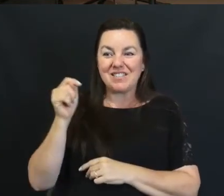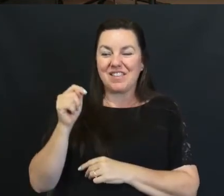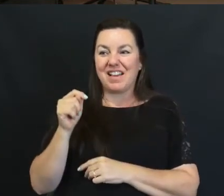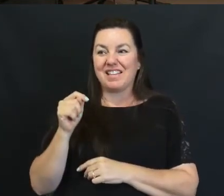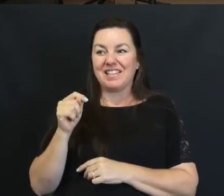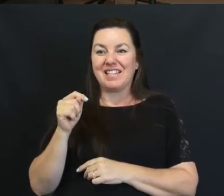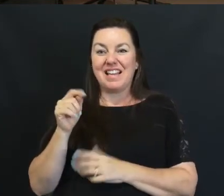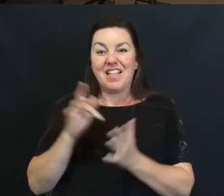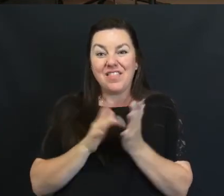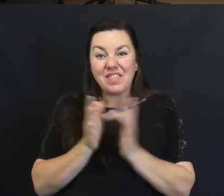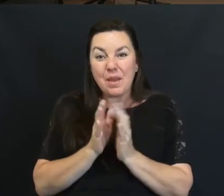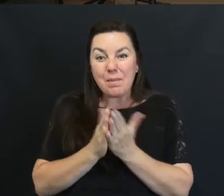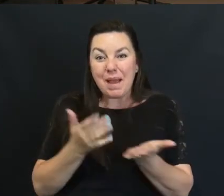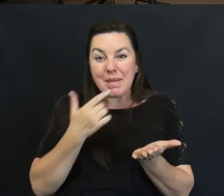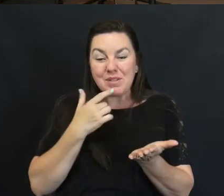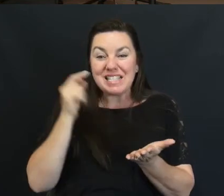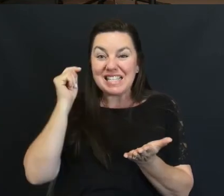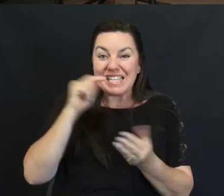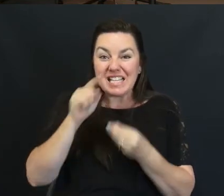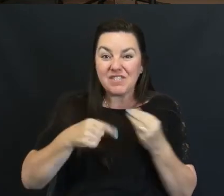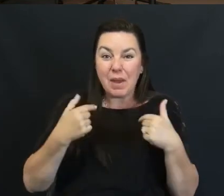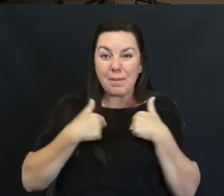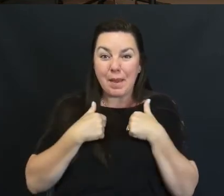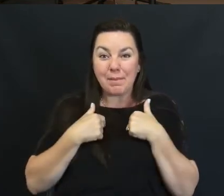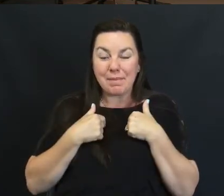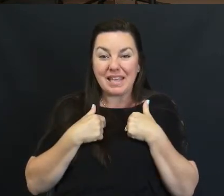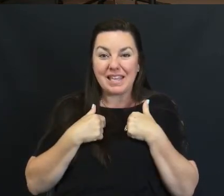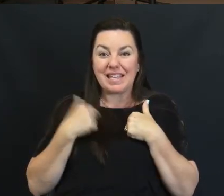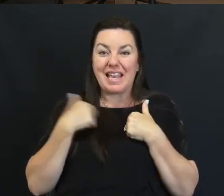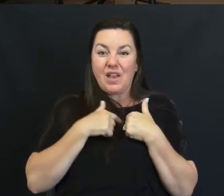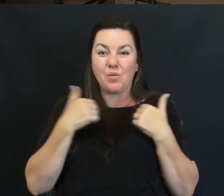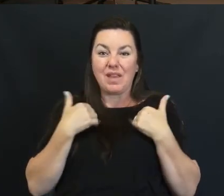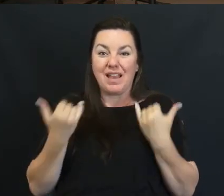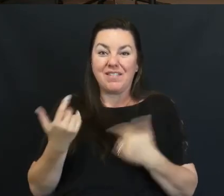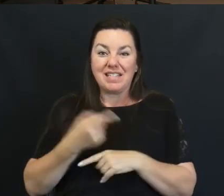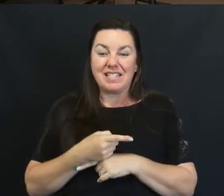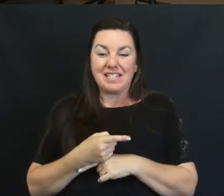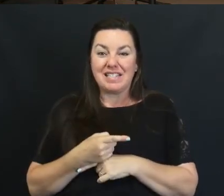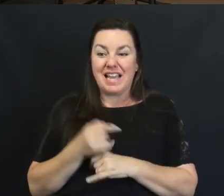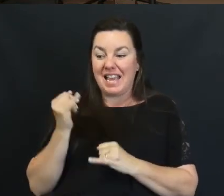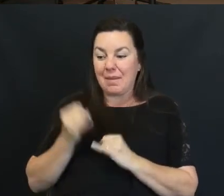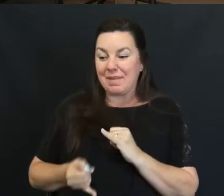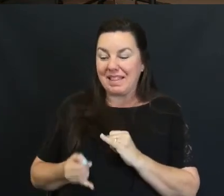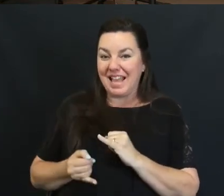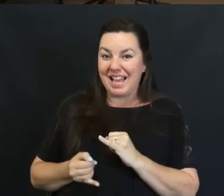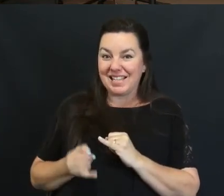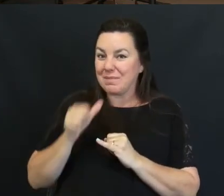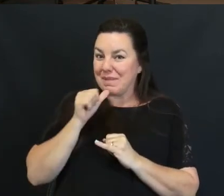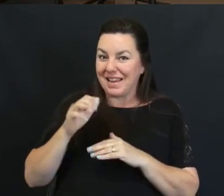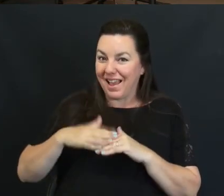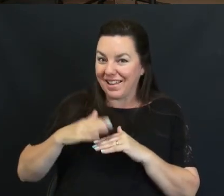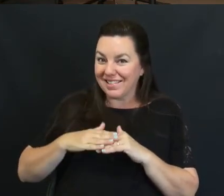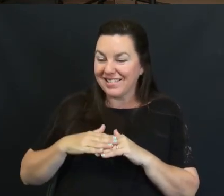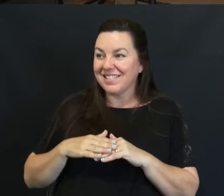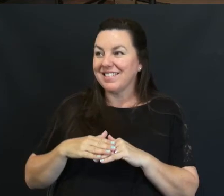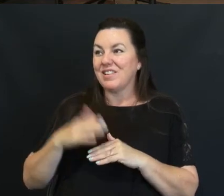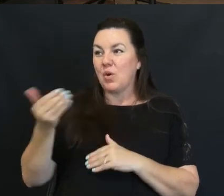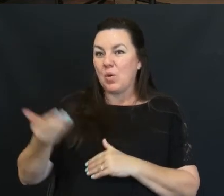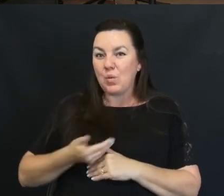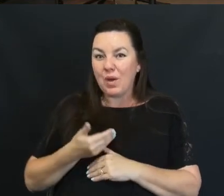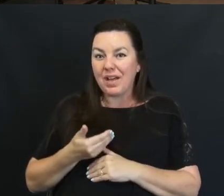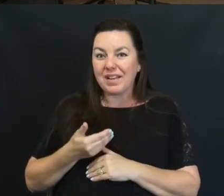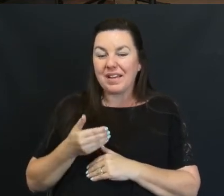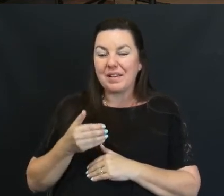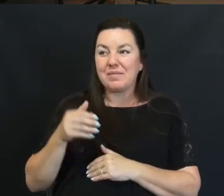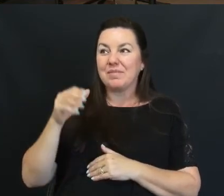Bible Says Testify About Me And That's What We're Having Today Certainly Last But Never Least Would You Please Welcome Up